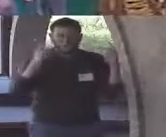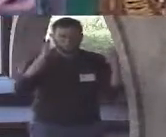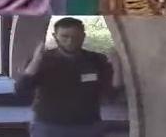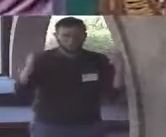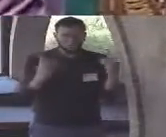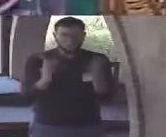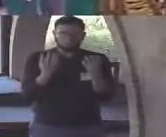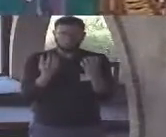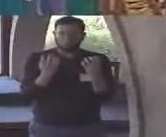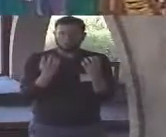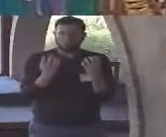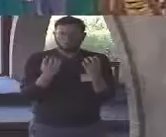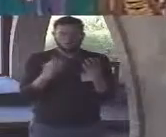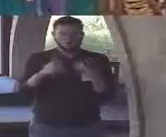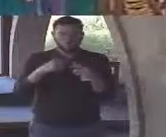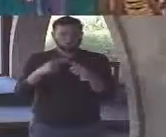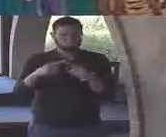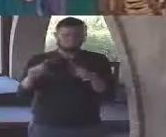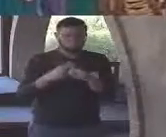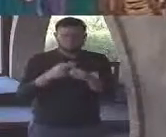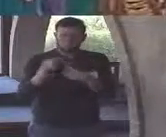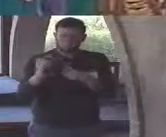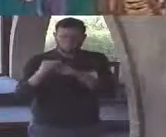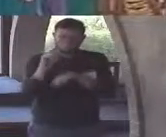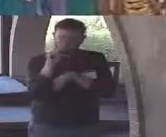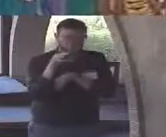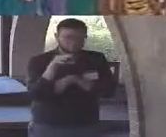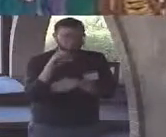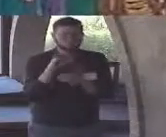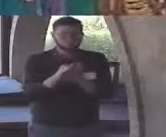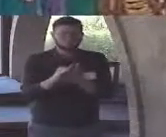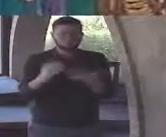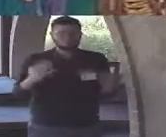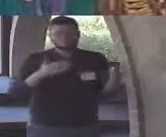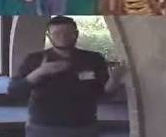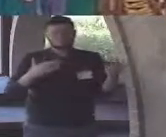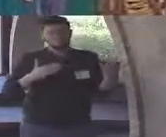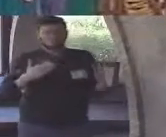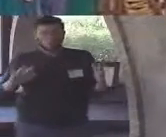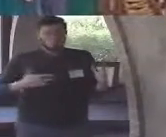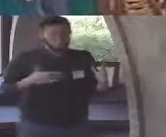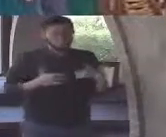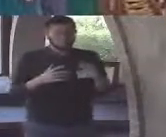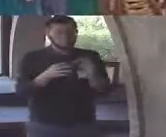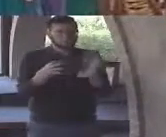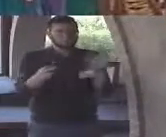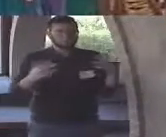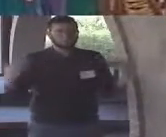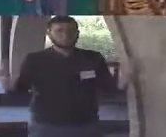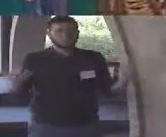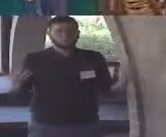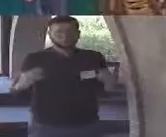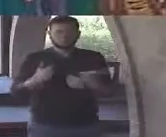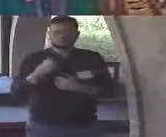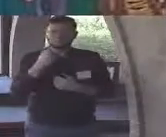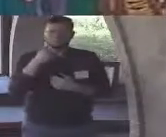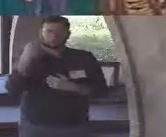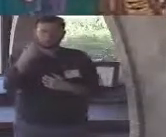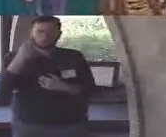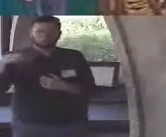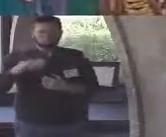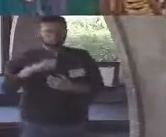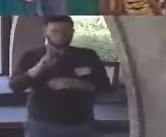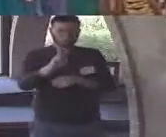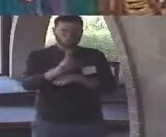right from the jump so the provocative statement I originally came up with was this in order for Unitarian